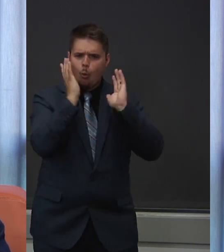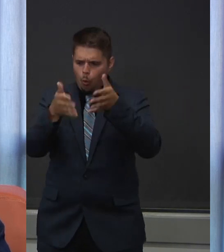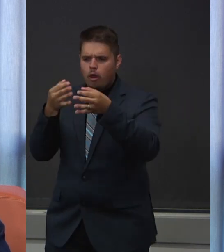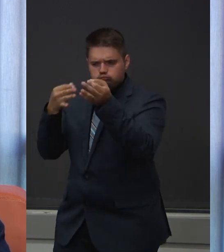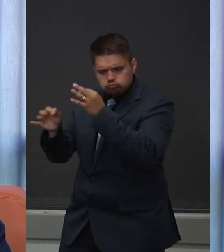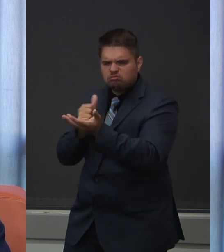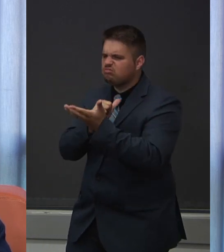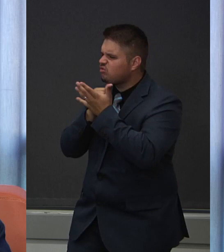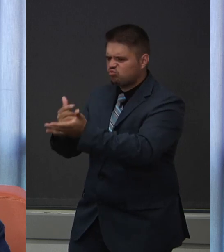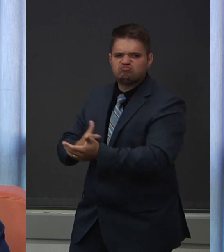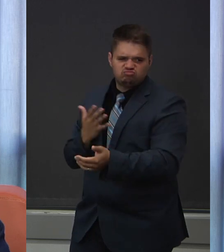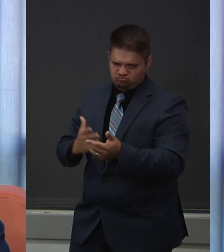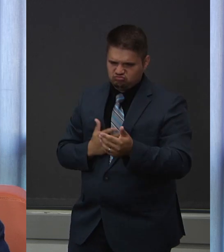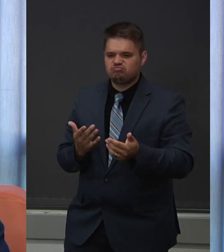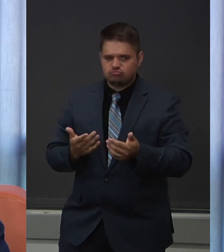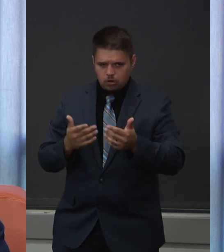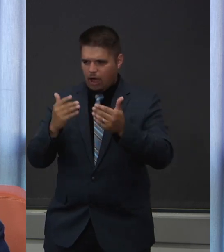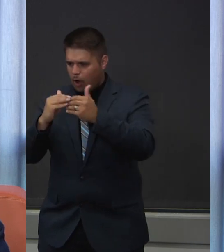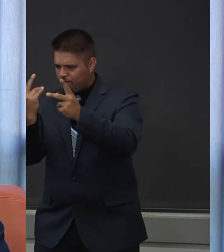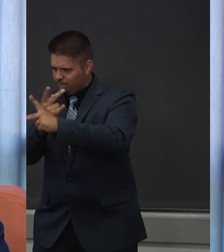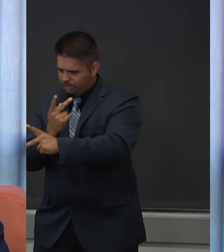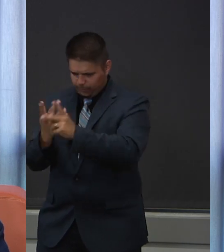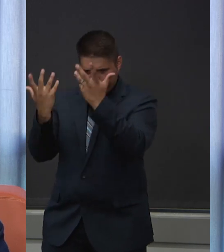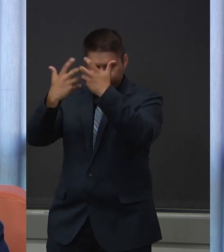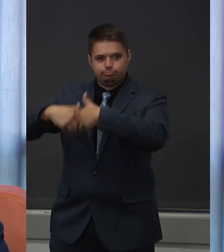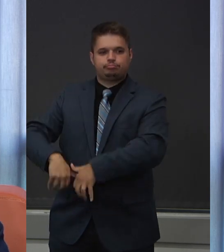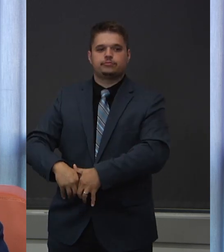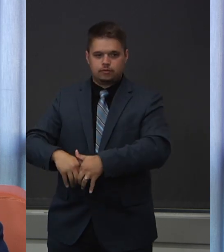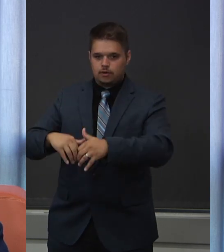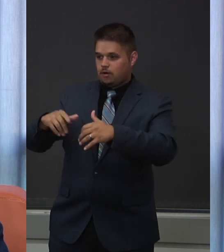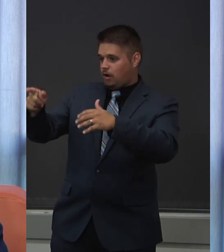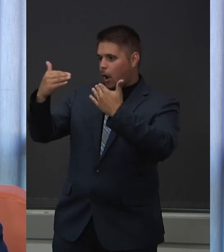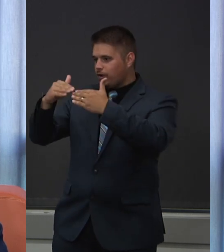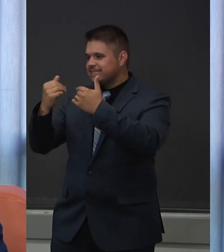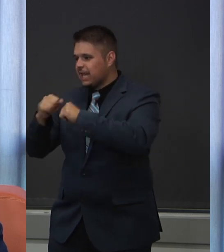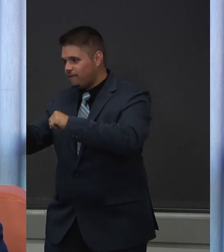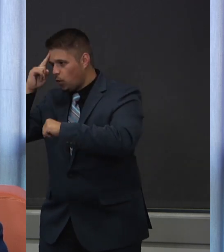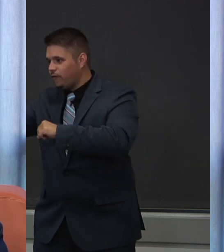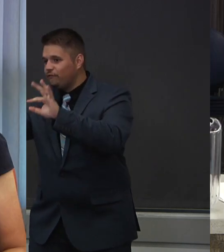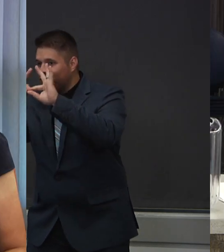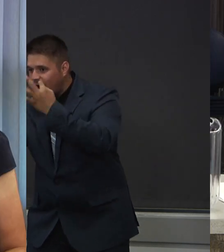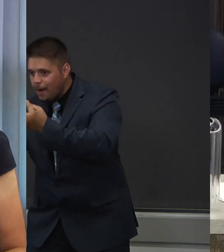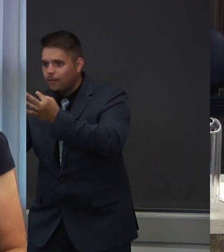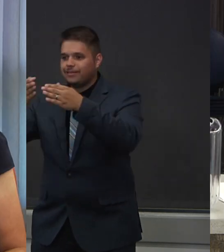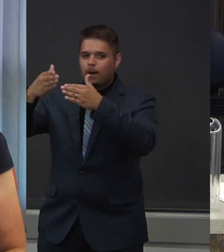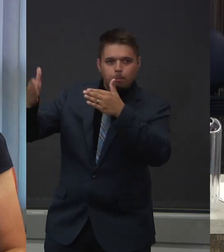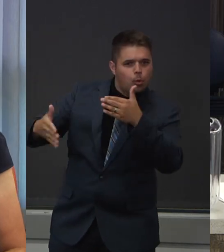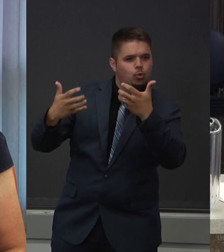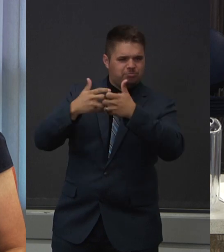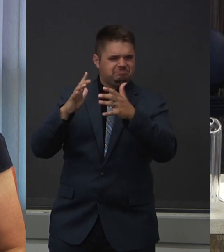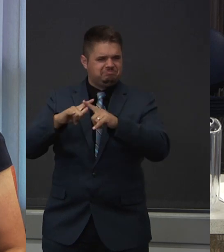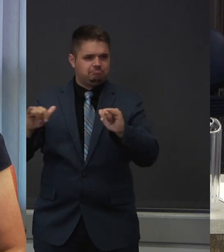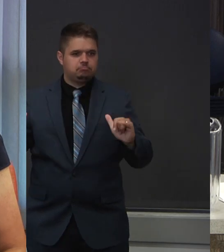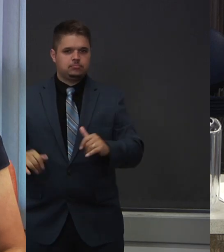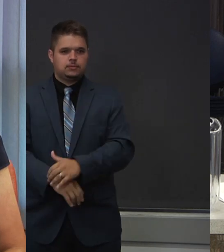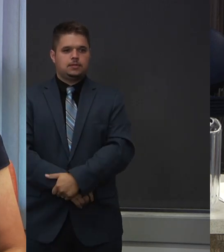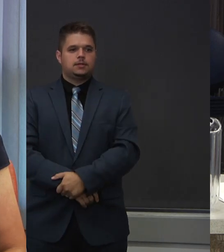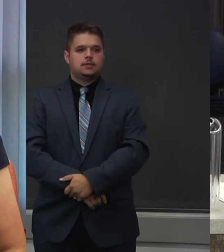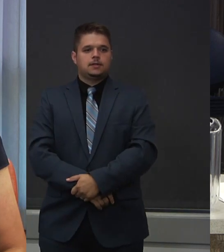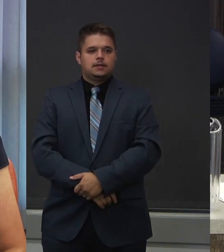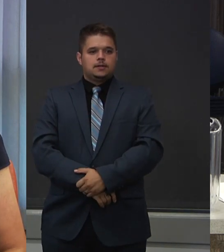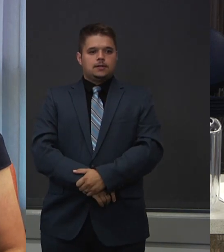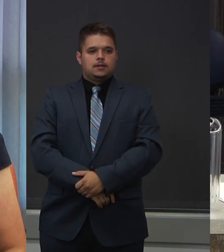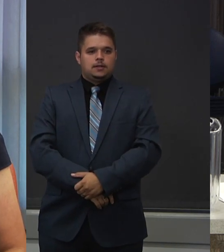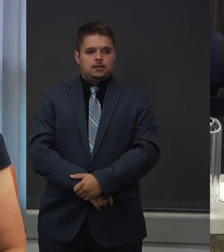and any other support or information that you need. Laura asks, when will antibody testing